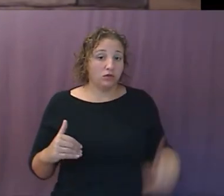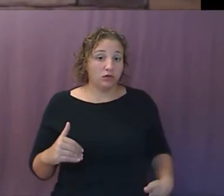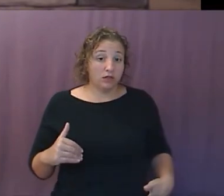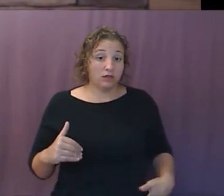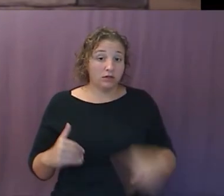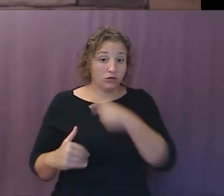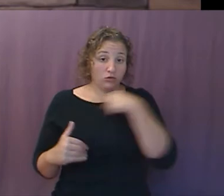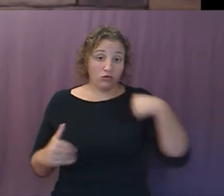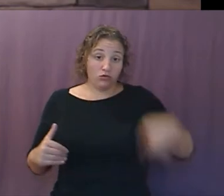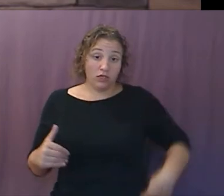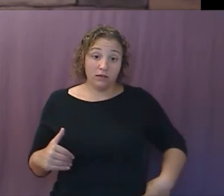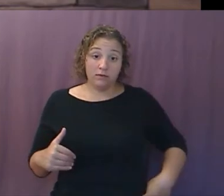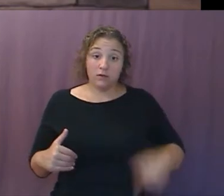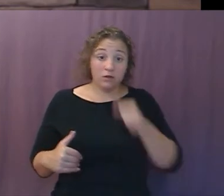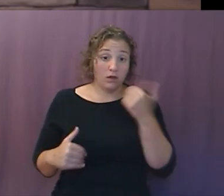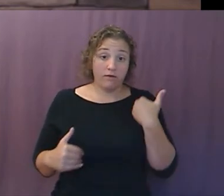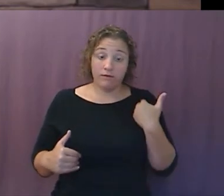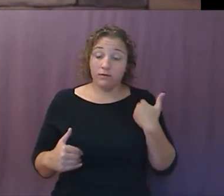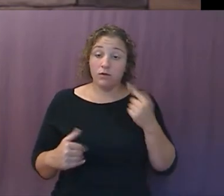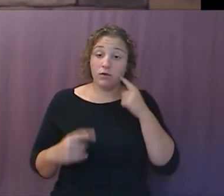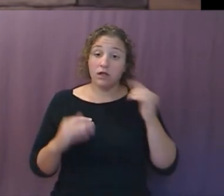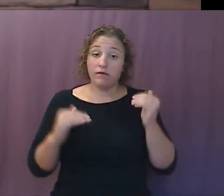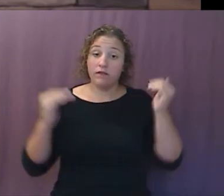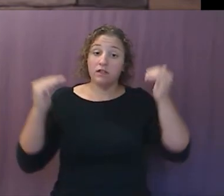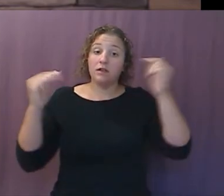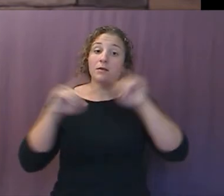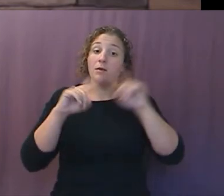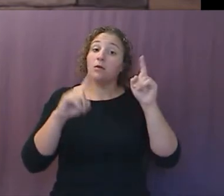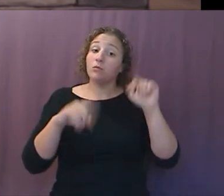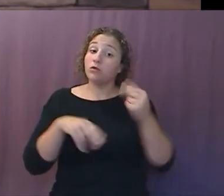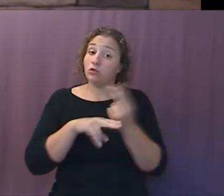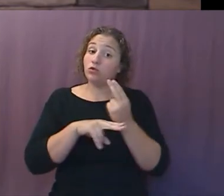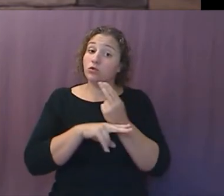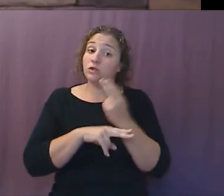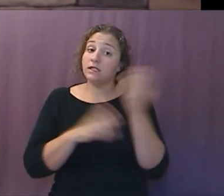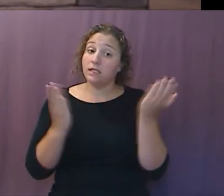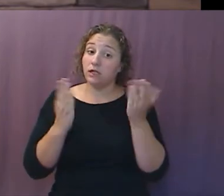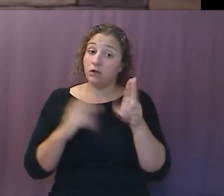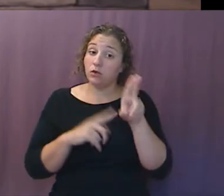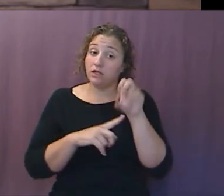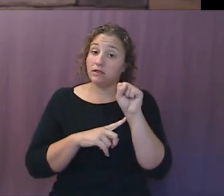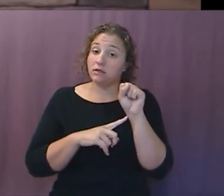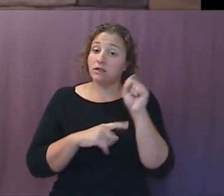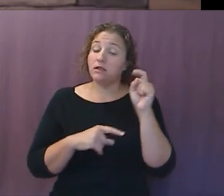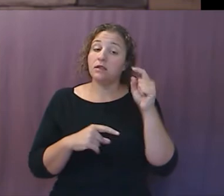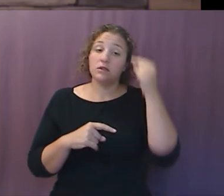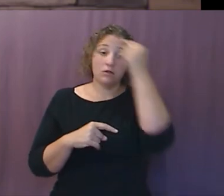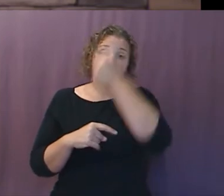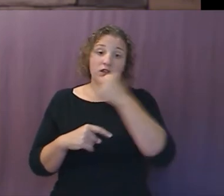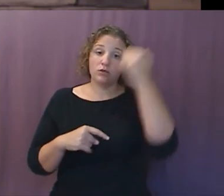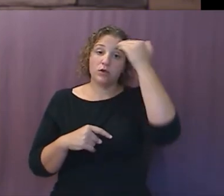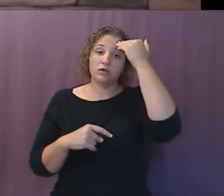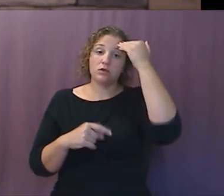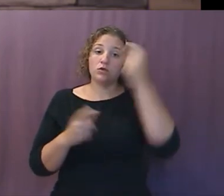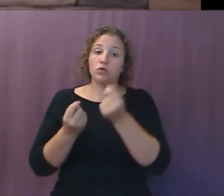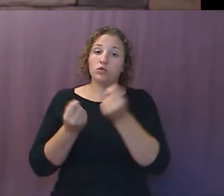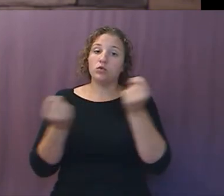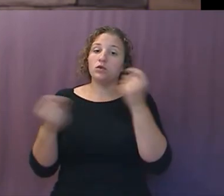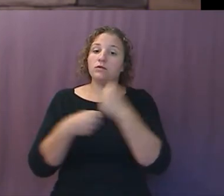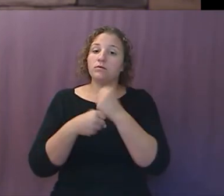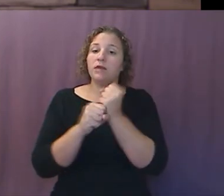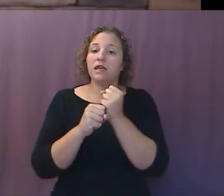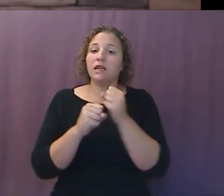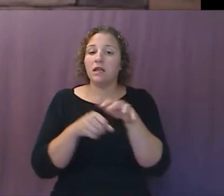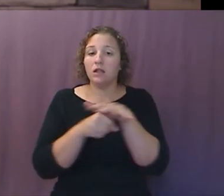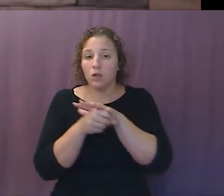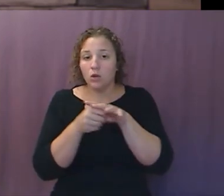we're not as advanced on this, but we are using it. Facial recognition tools, right down to creating local watch